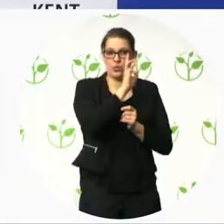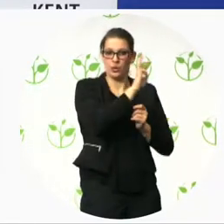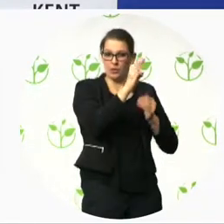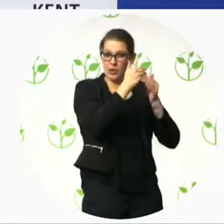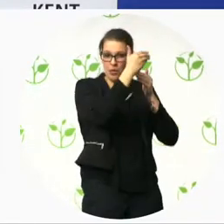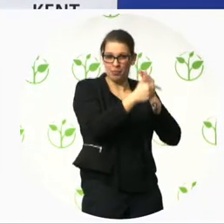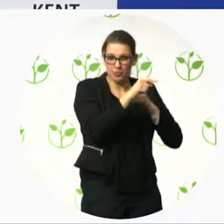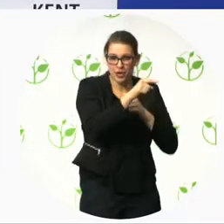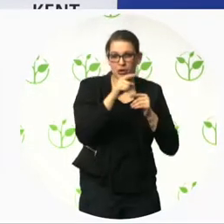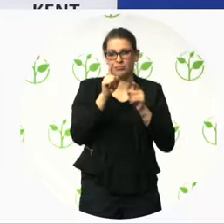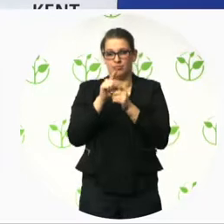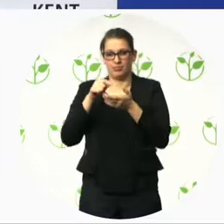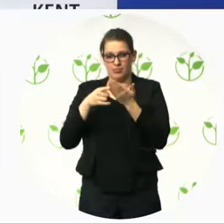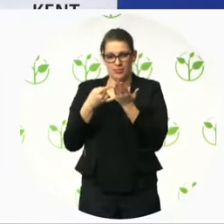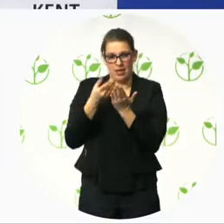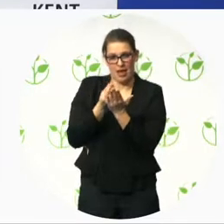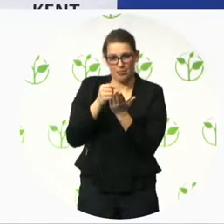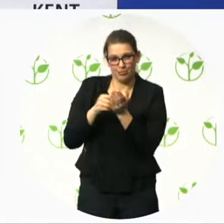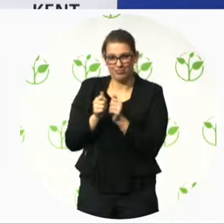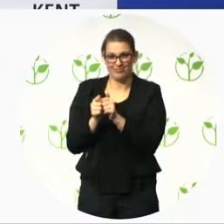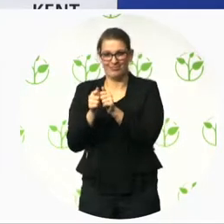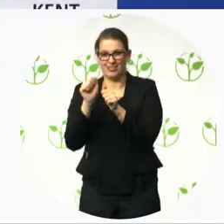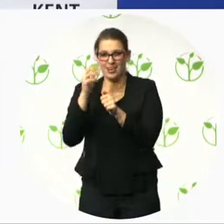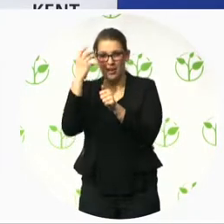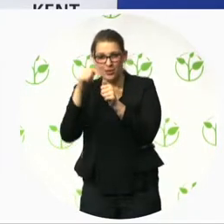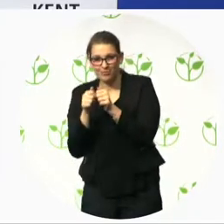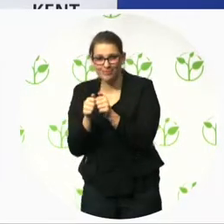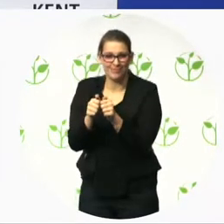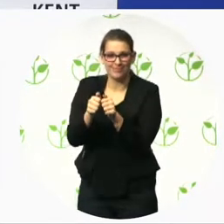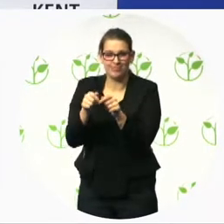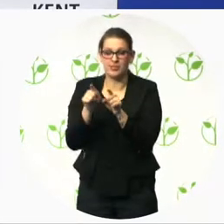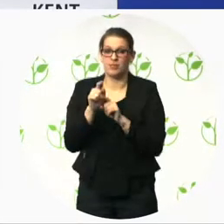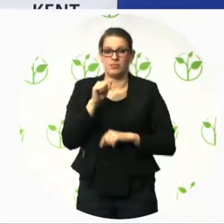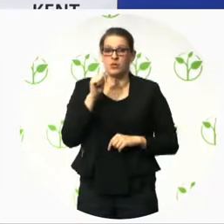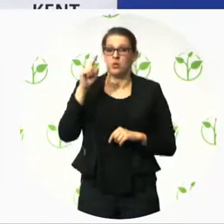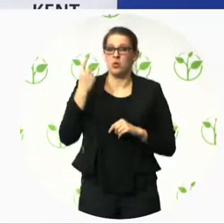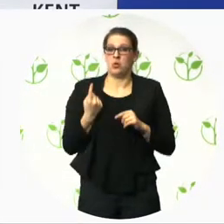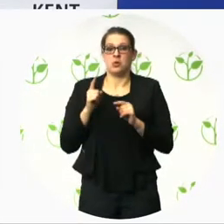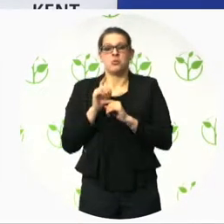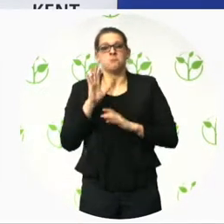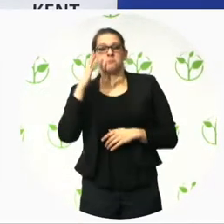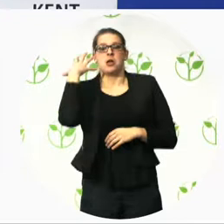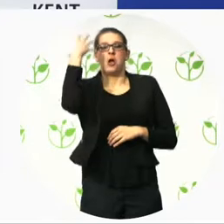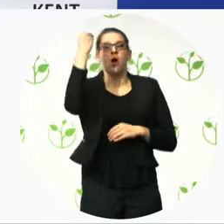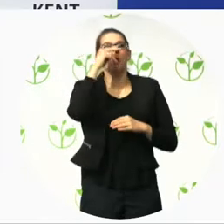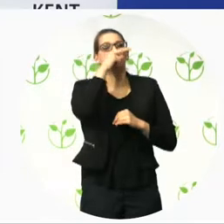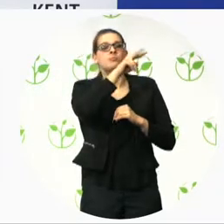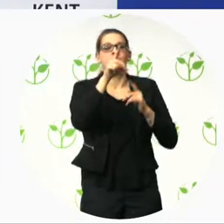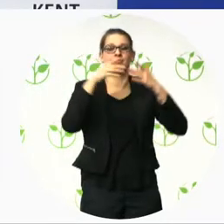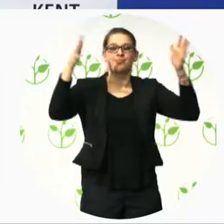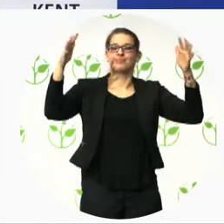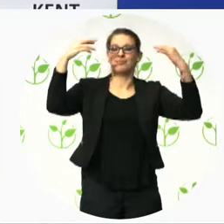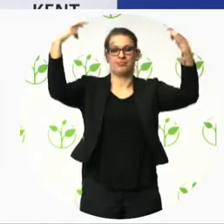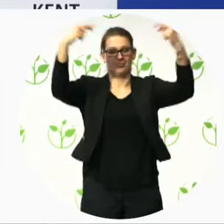also beyond the public sector, and by promoting the sharing of best practices to help providers of accessibility related